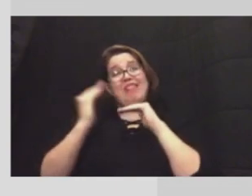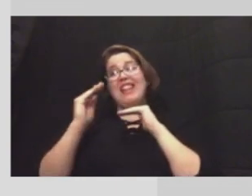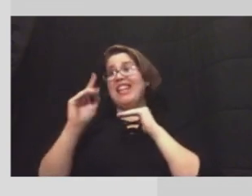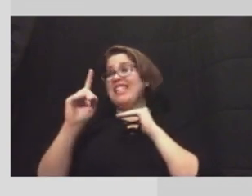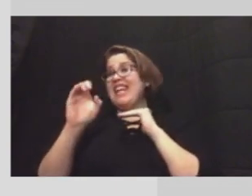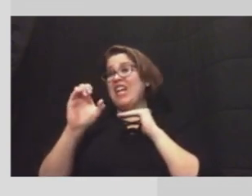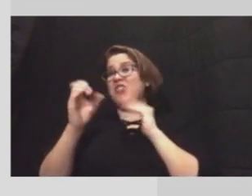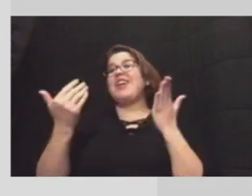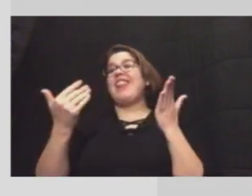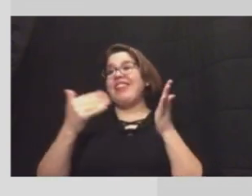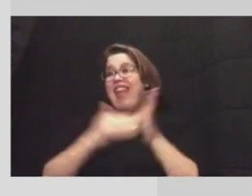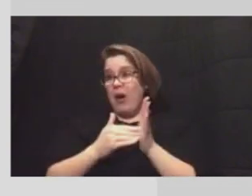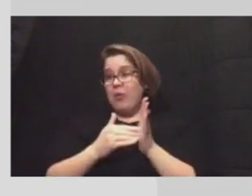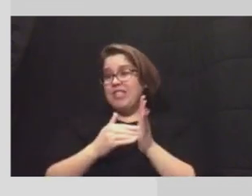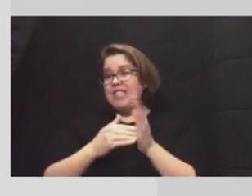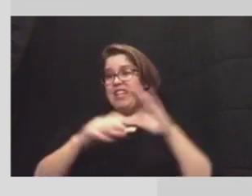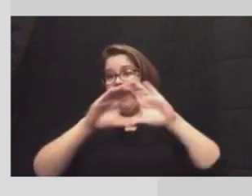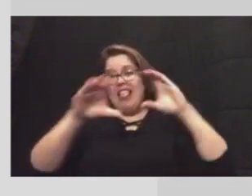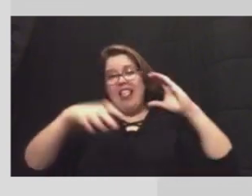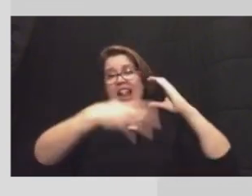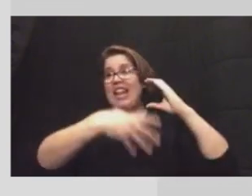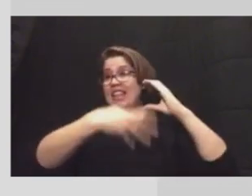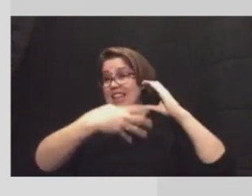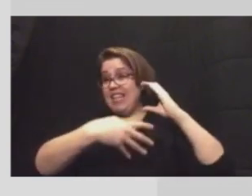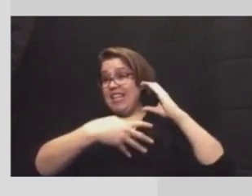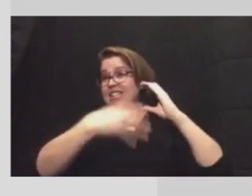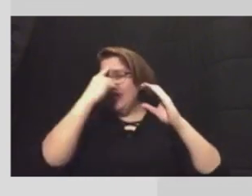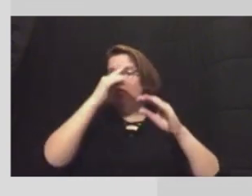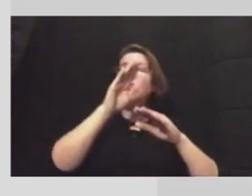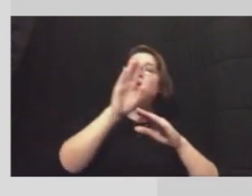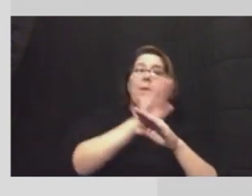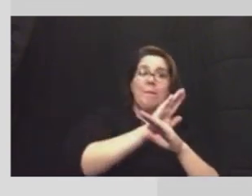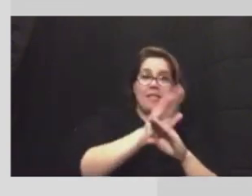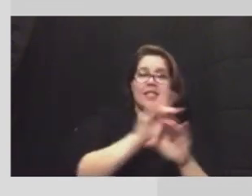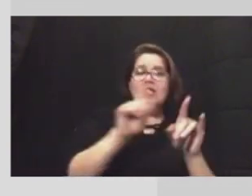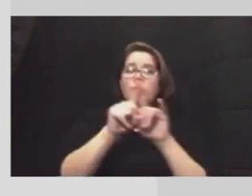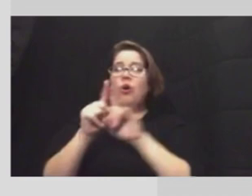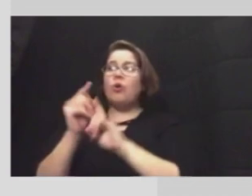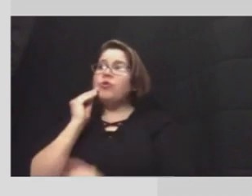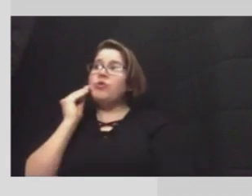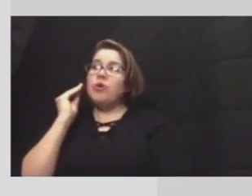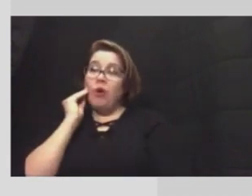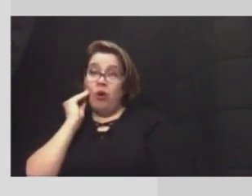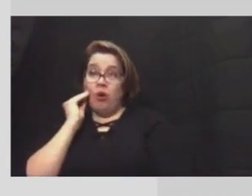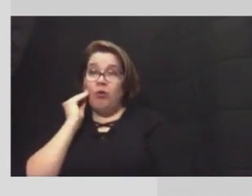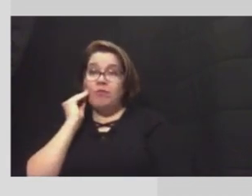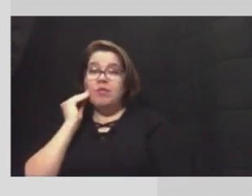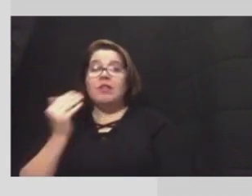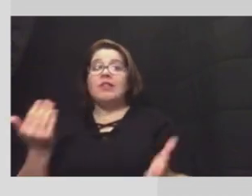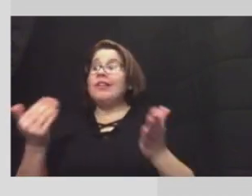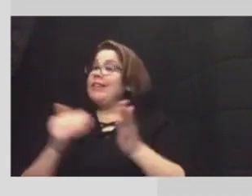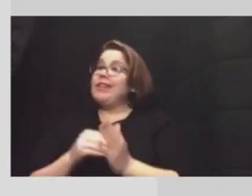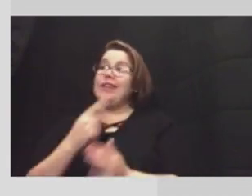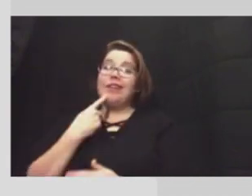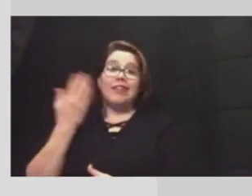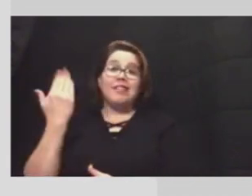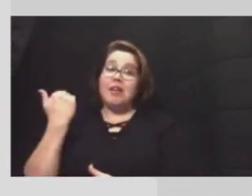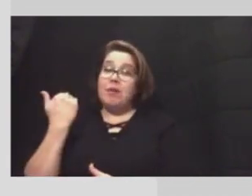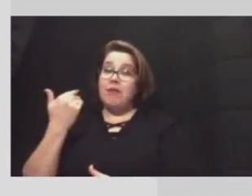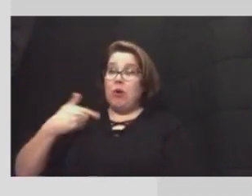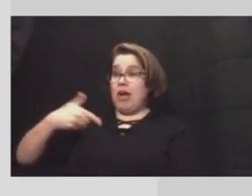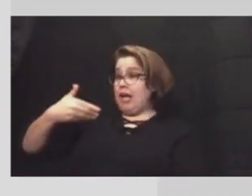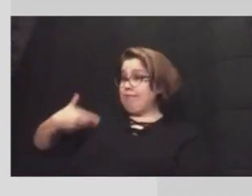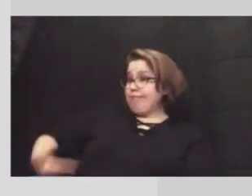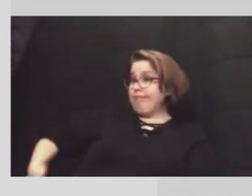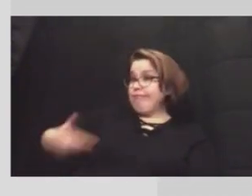thousand uh leaks out there of businesses and and homes um and again as i said before for example i myself